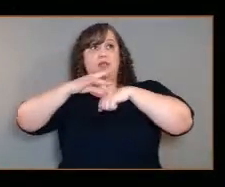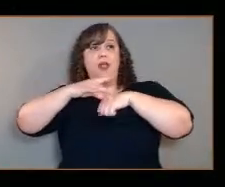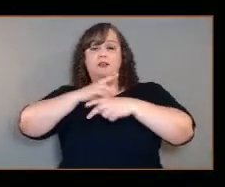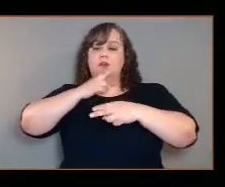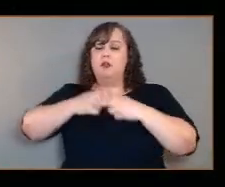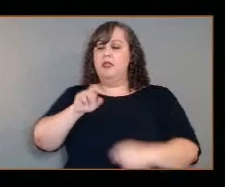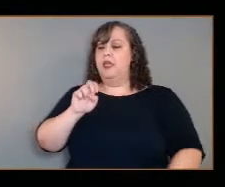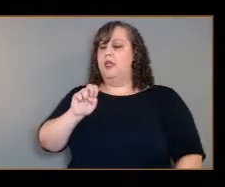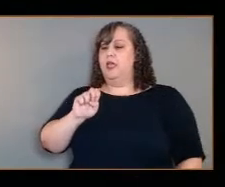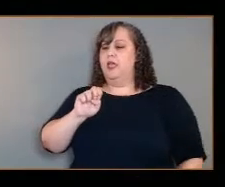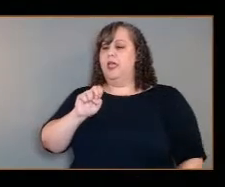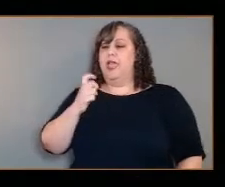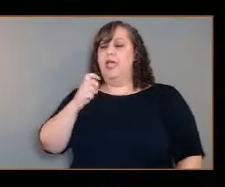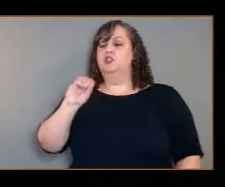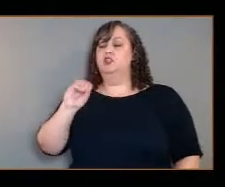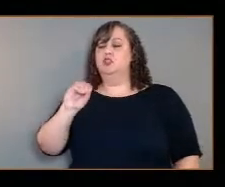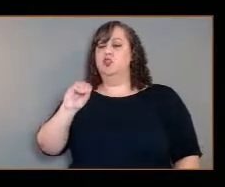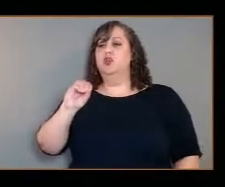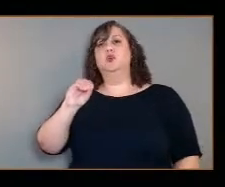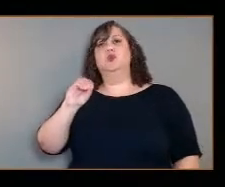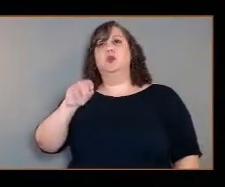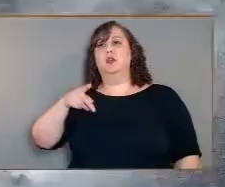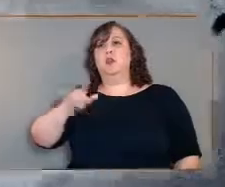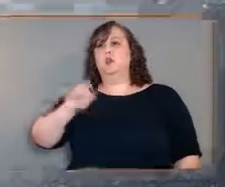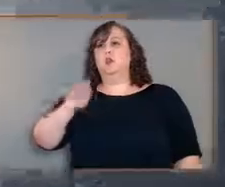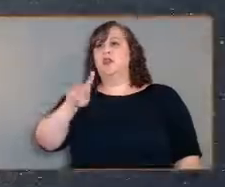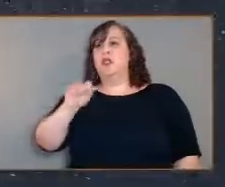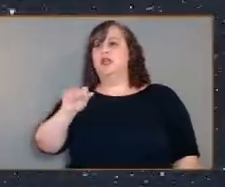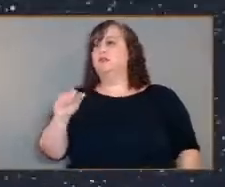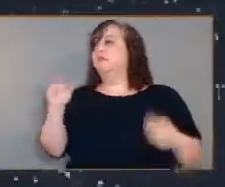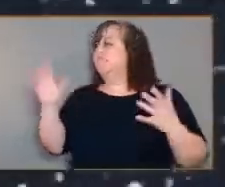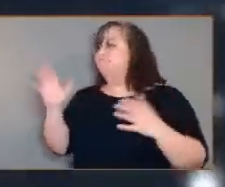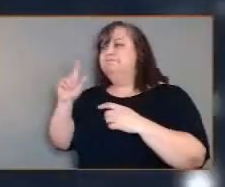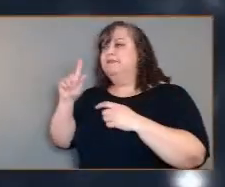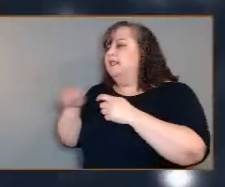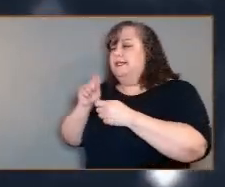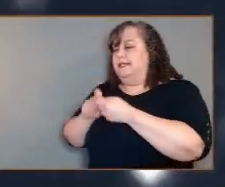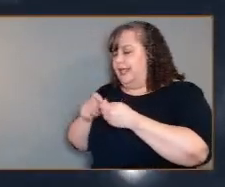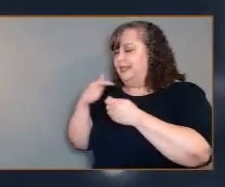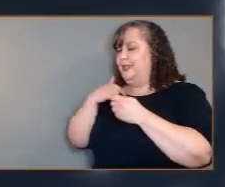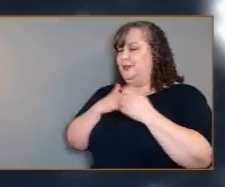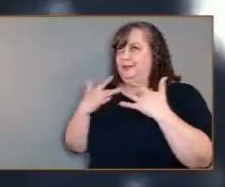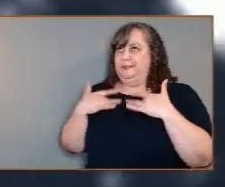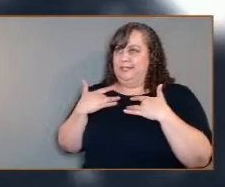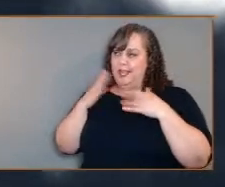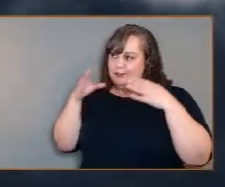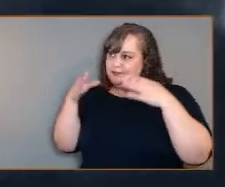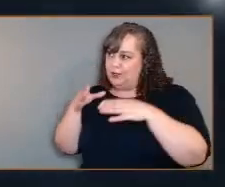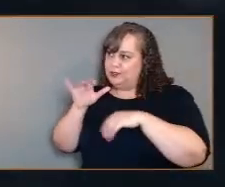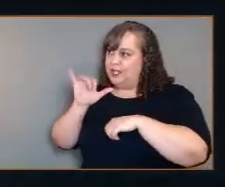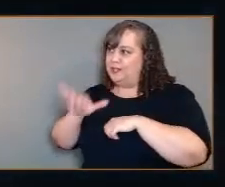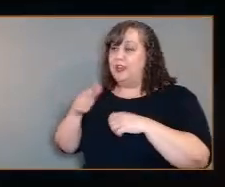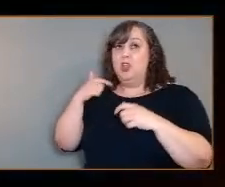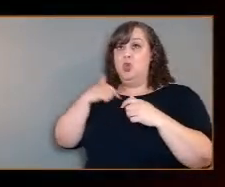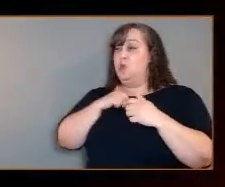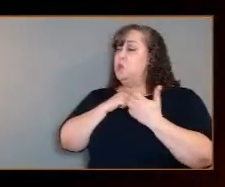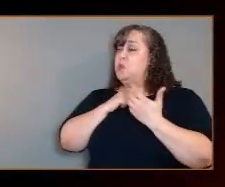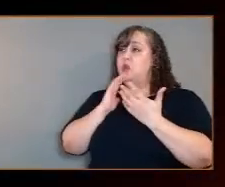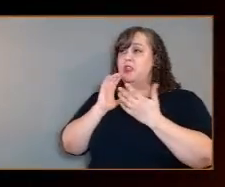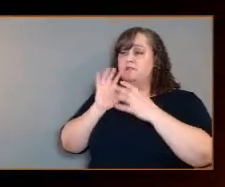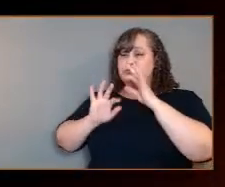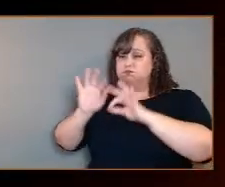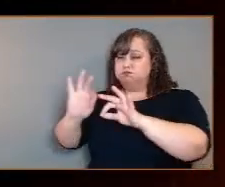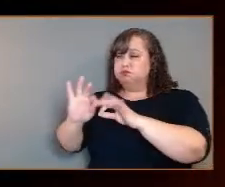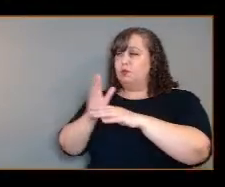selection, we were focused on that just the same way as you're indicating. We have over 6,000 planets that we've discovered. And so many of them